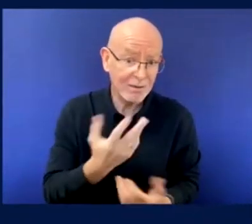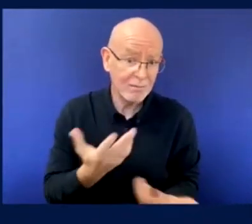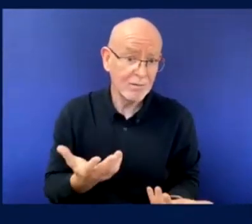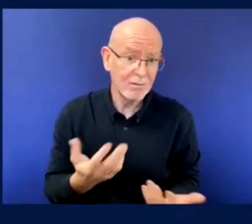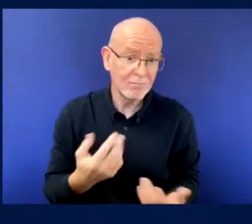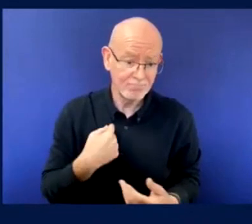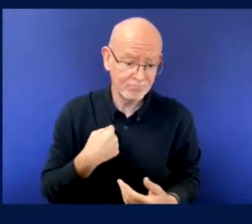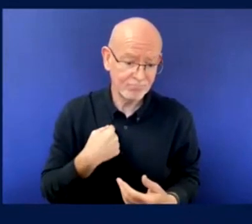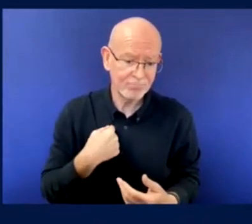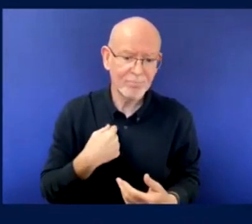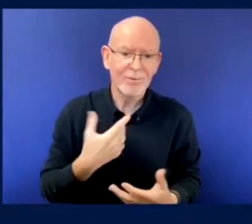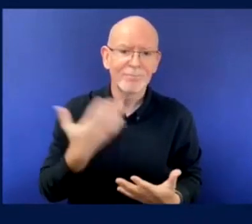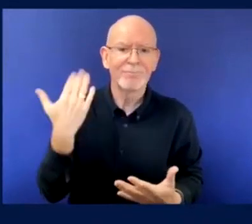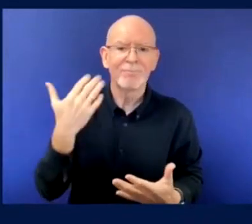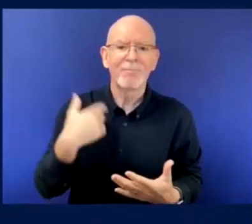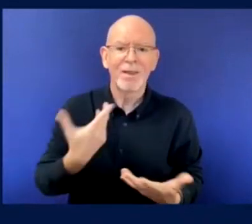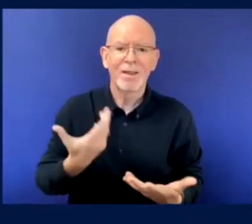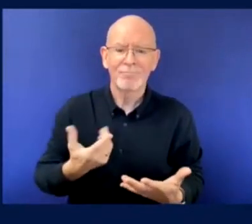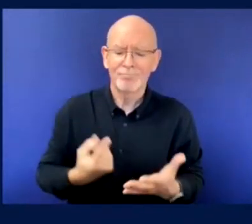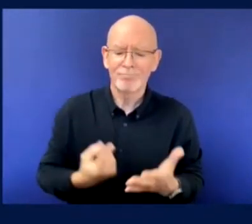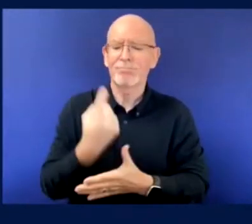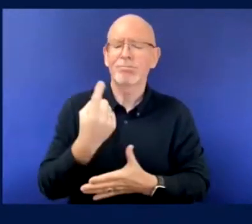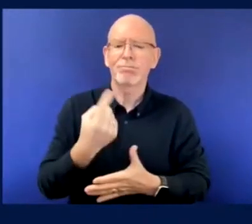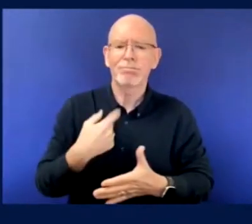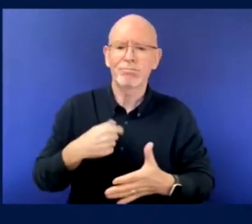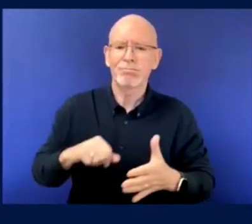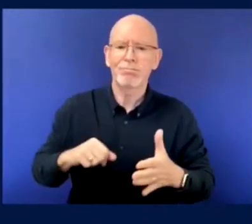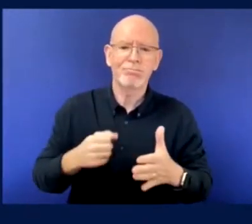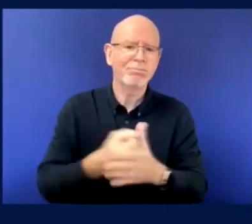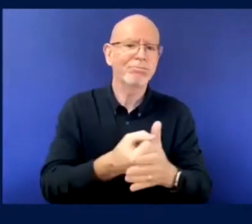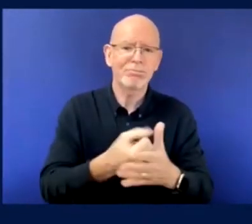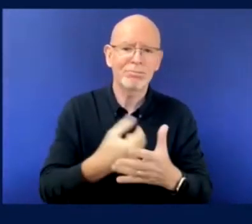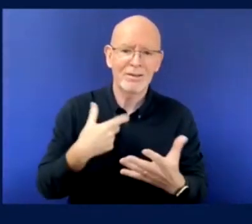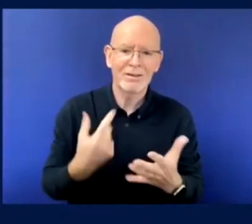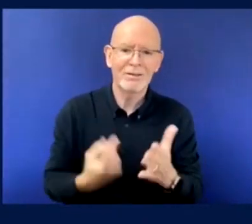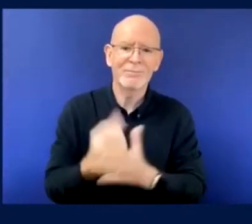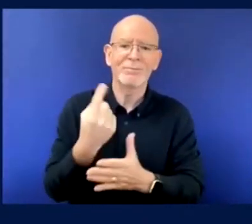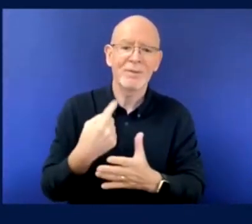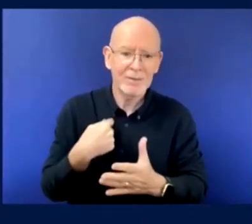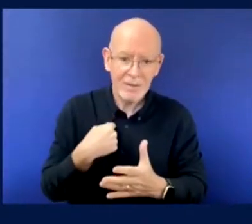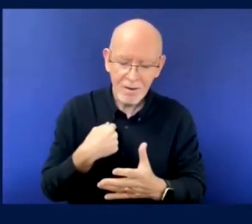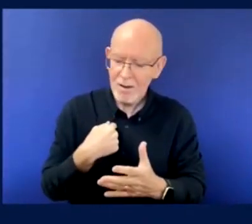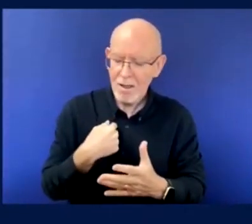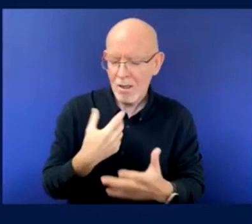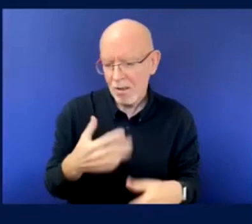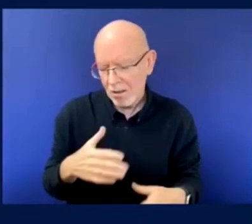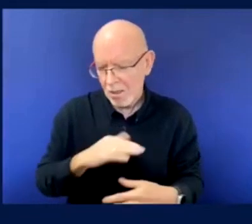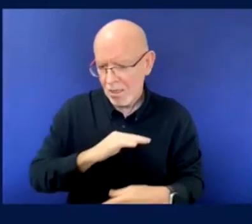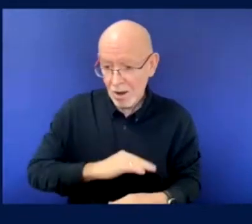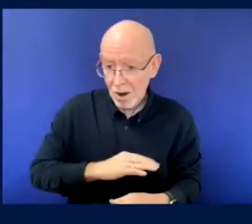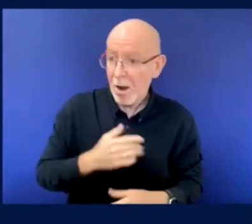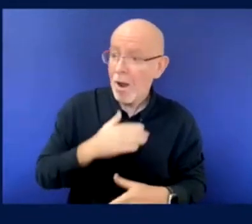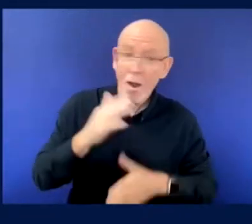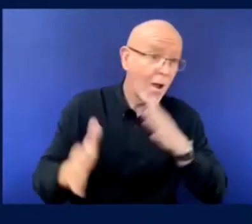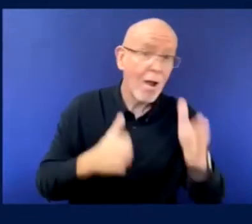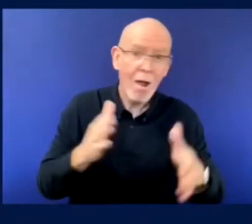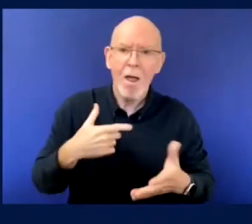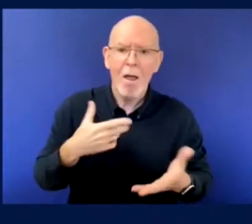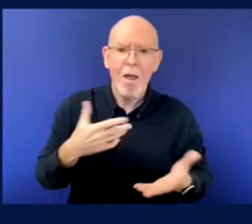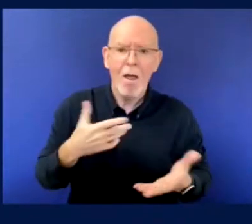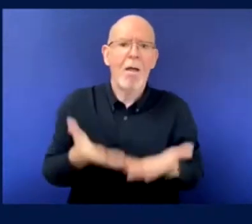I go into the ground hopping because I love travel. I love to see new cities, new stadiums, new countries. uh,